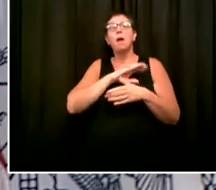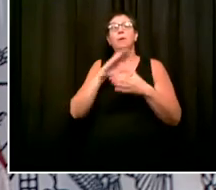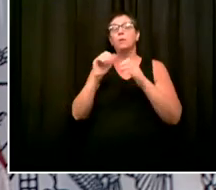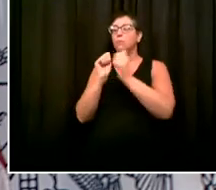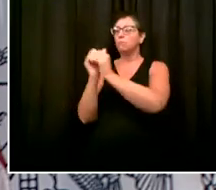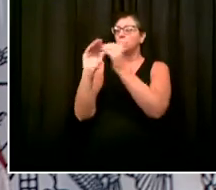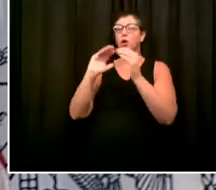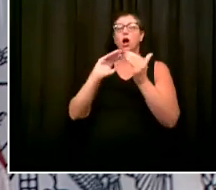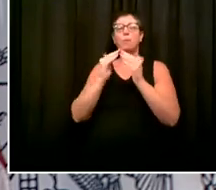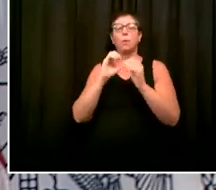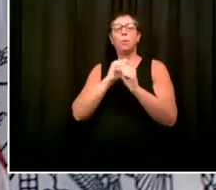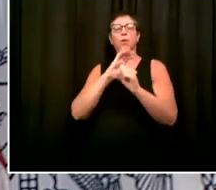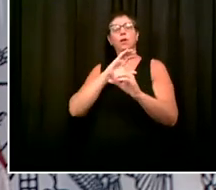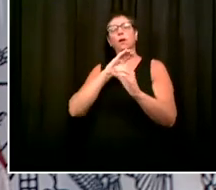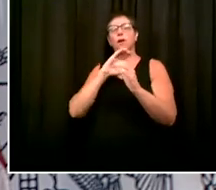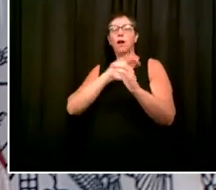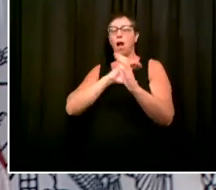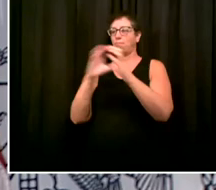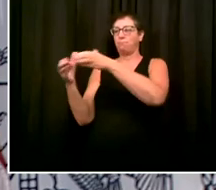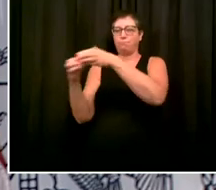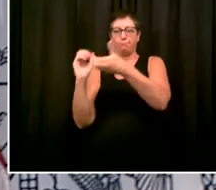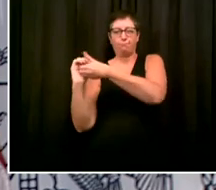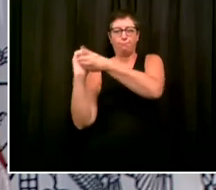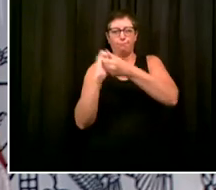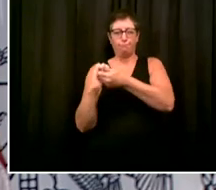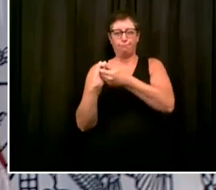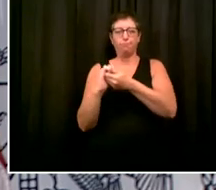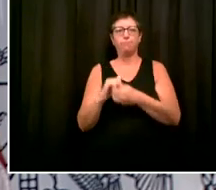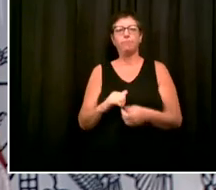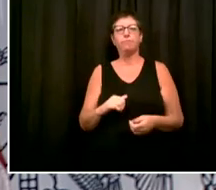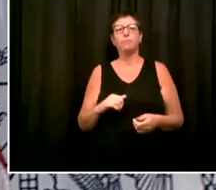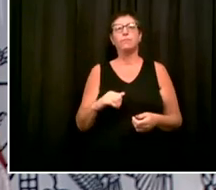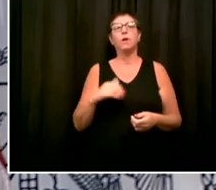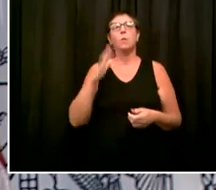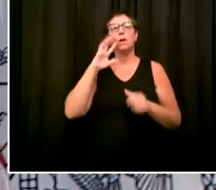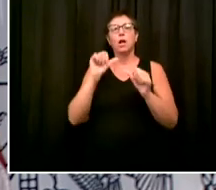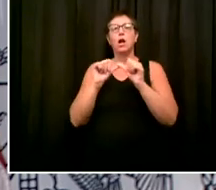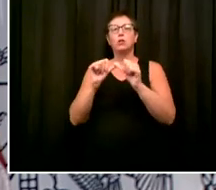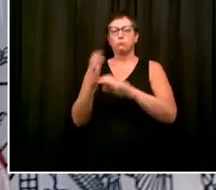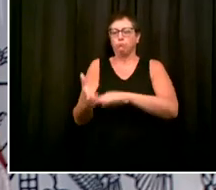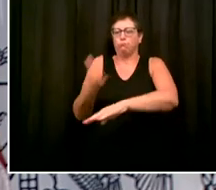to move forward. Next up, we have Juliet from 1010 Winds.